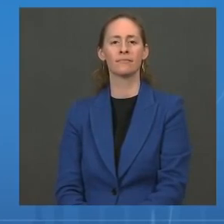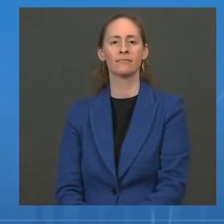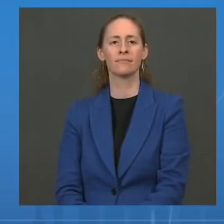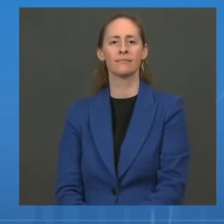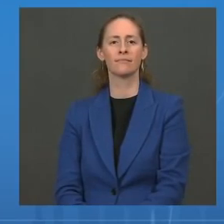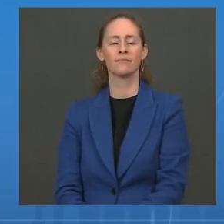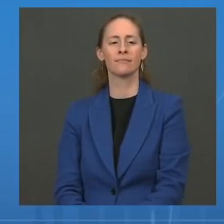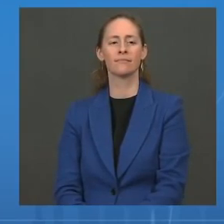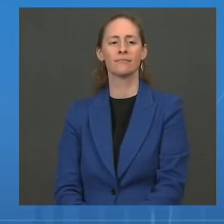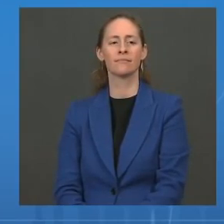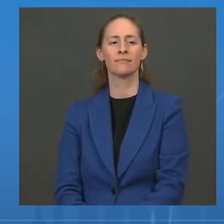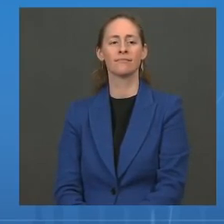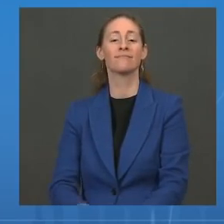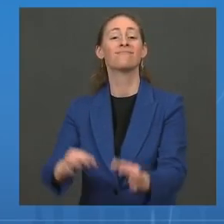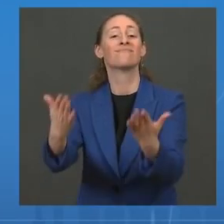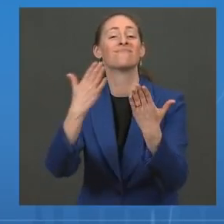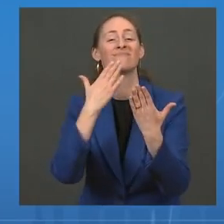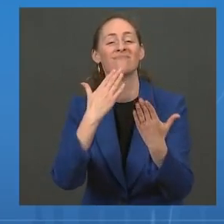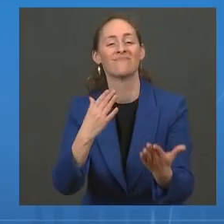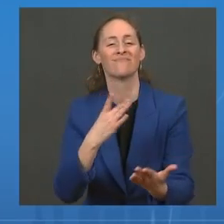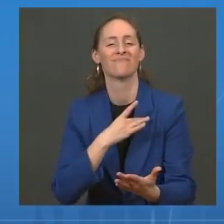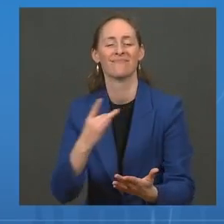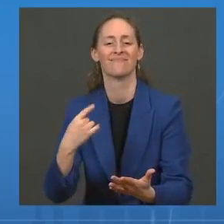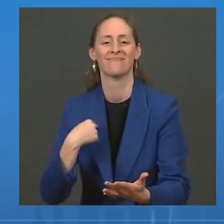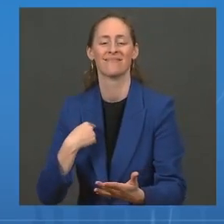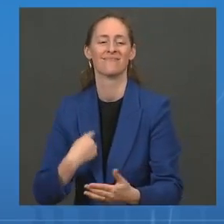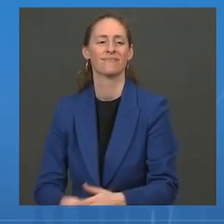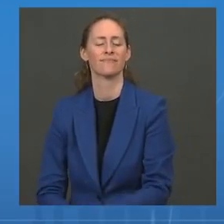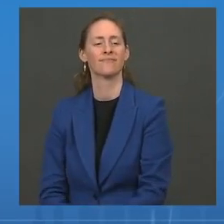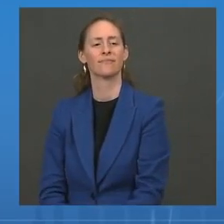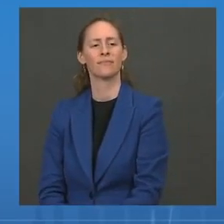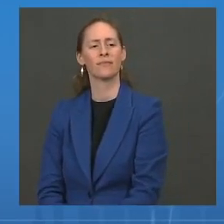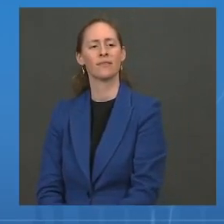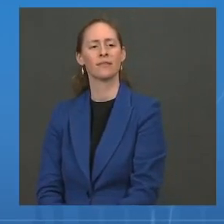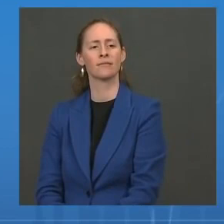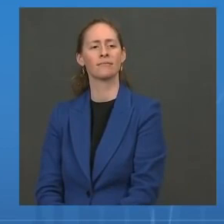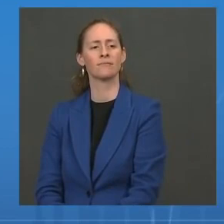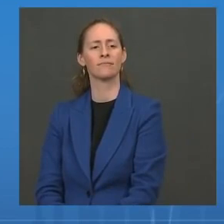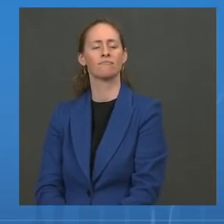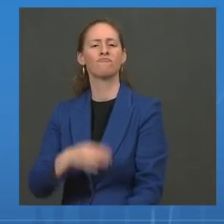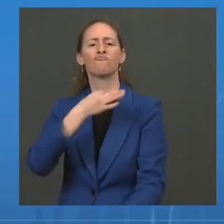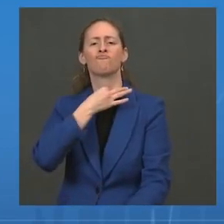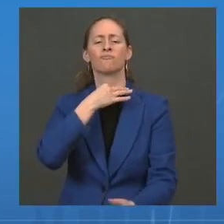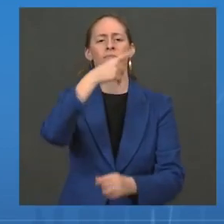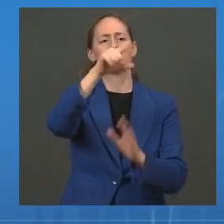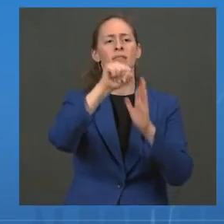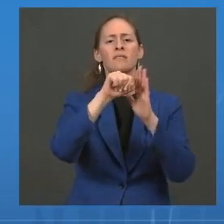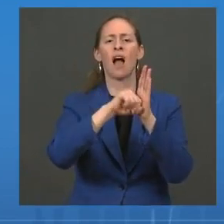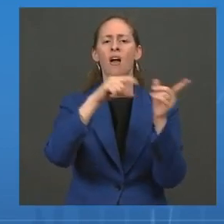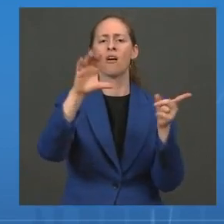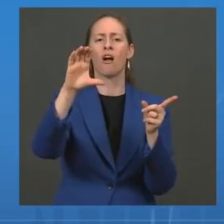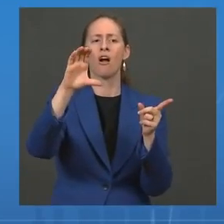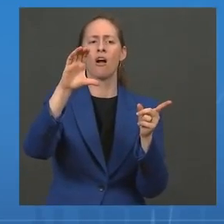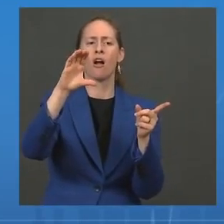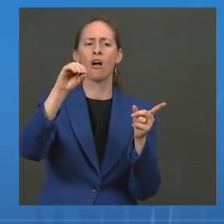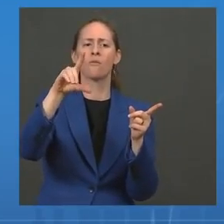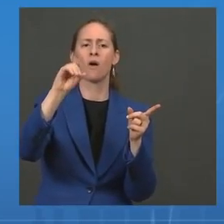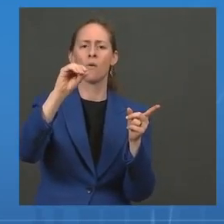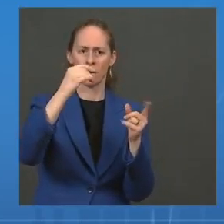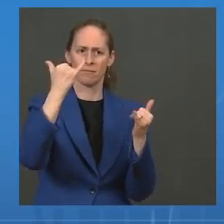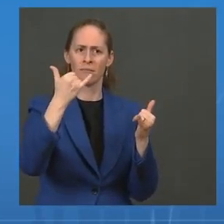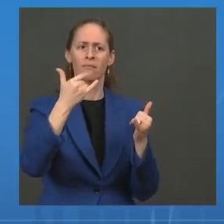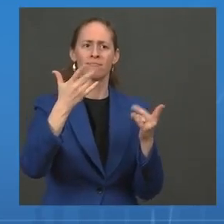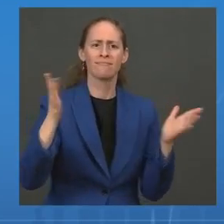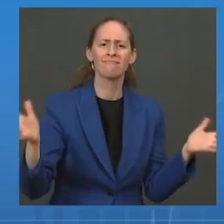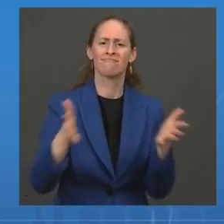Hey, guys. Thanks for taking my question. States like Colorado have gone ahead and urged everyone over 18 to get boosters as cases